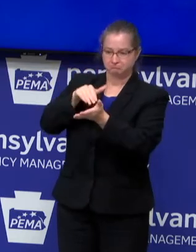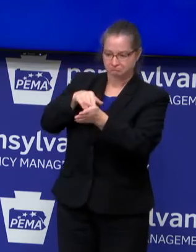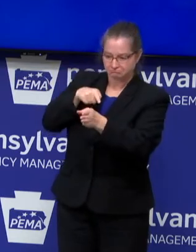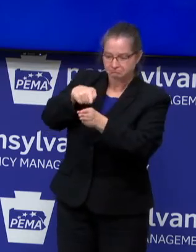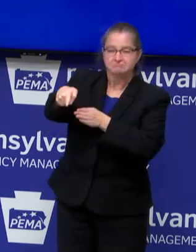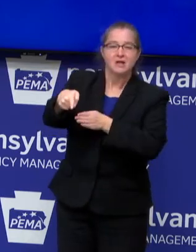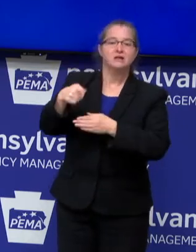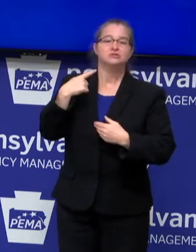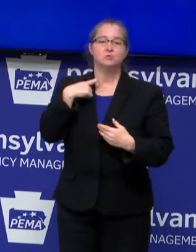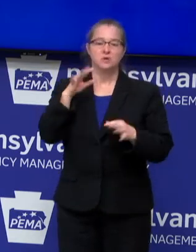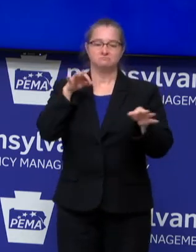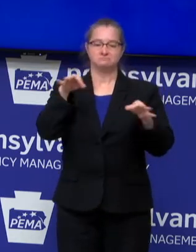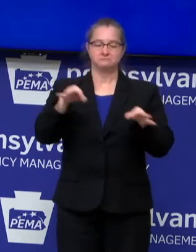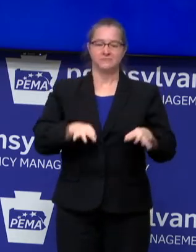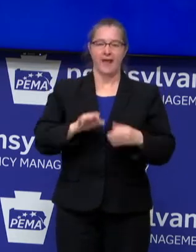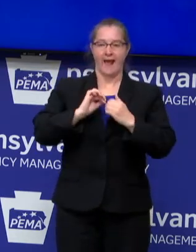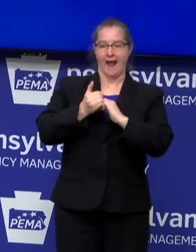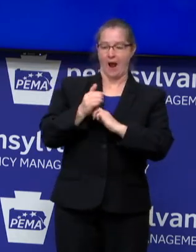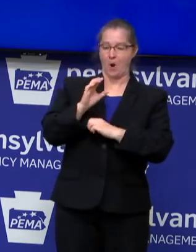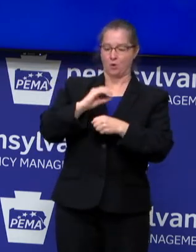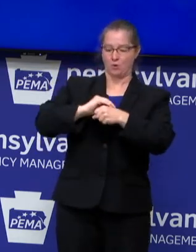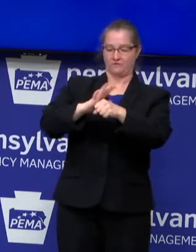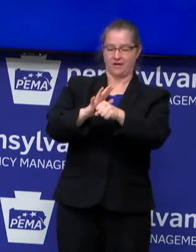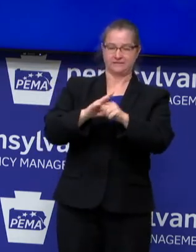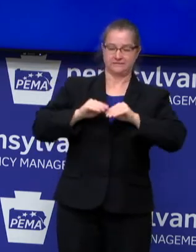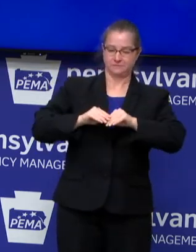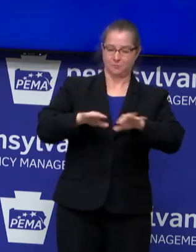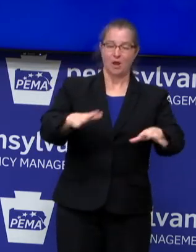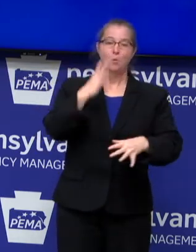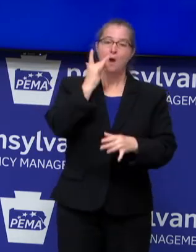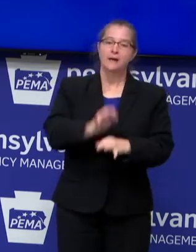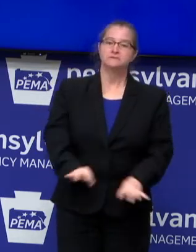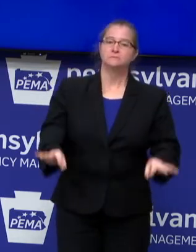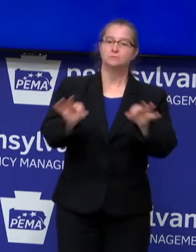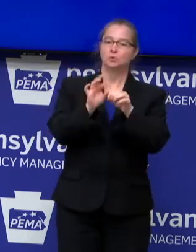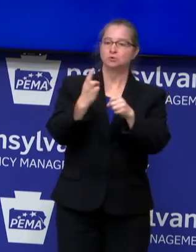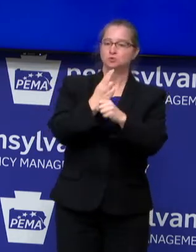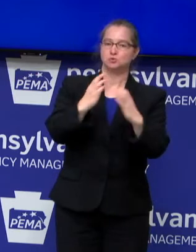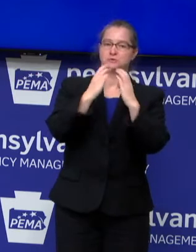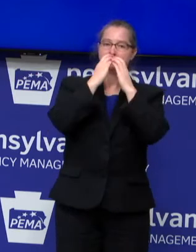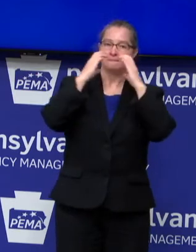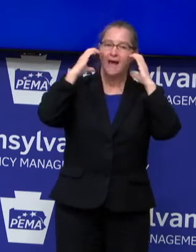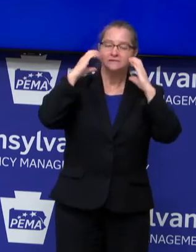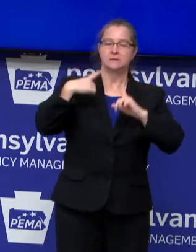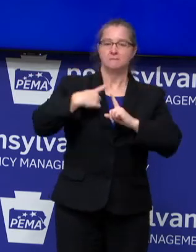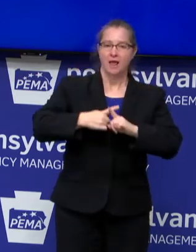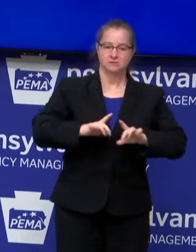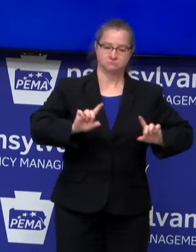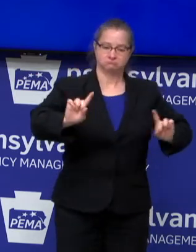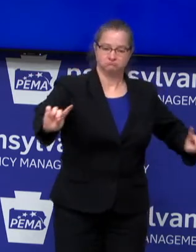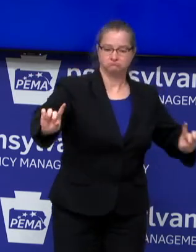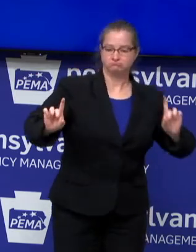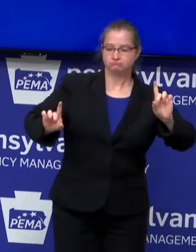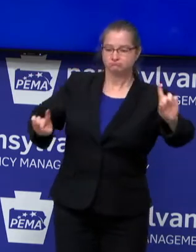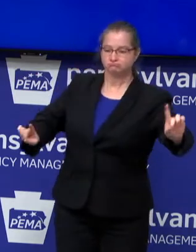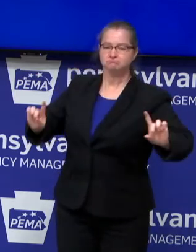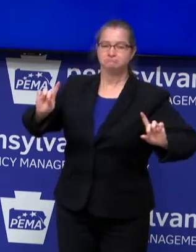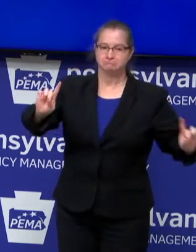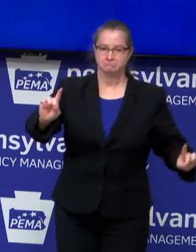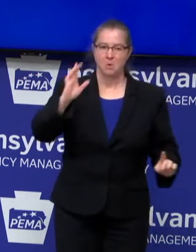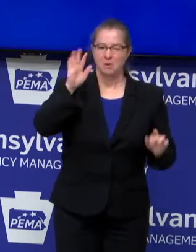spread and why it's so important to wear a mask and to social distance. Dr. Higa.